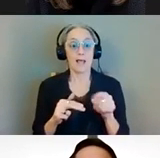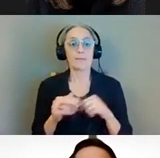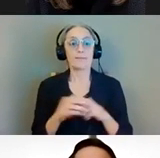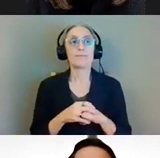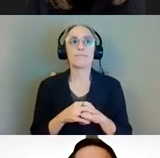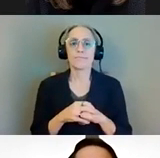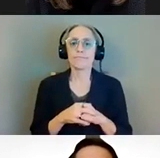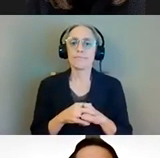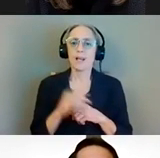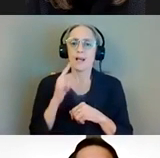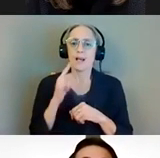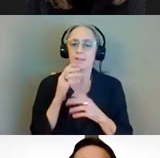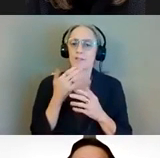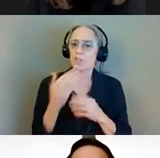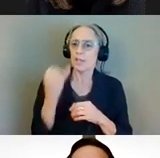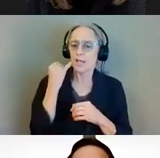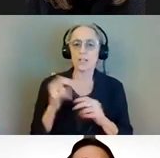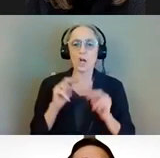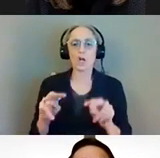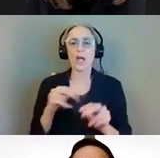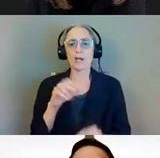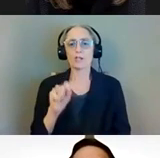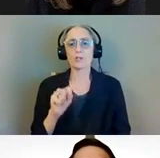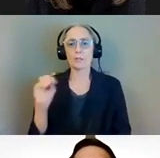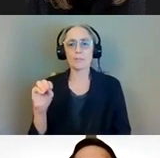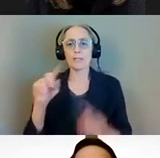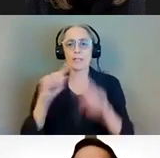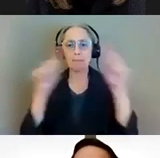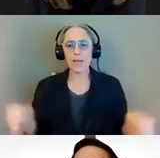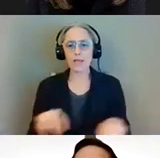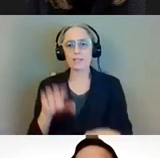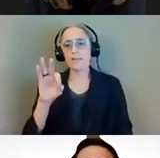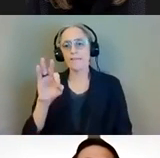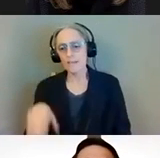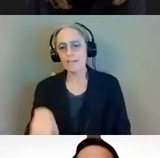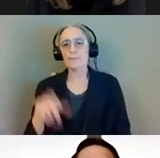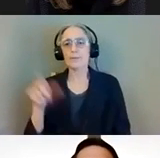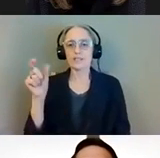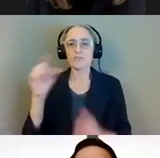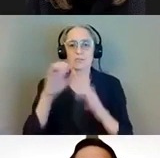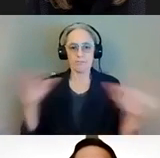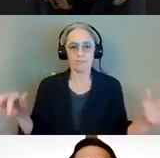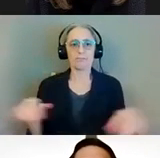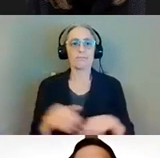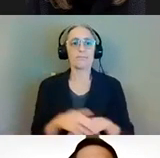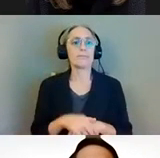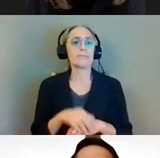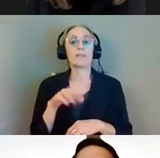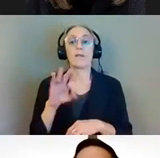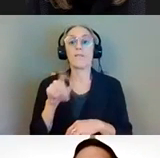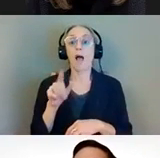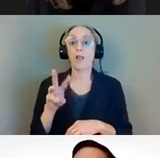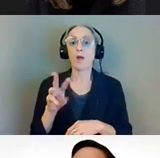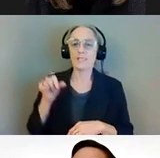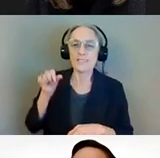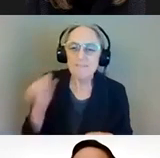to go to our social media pages and um when you're there just smash that follow button smash the like